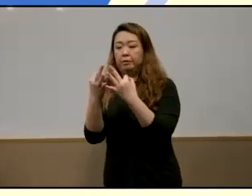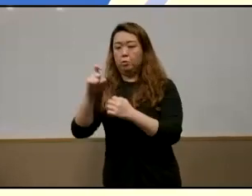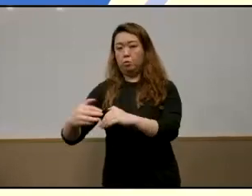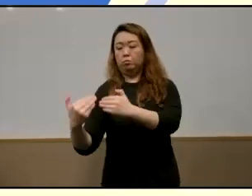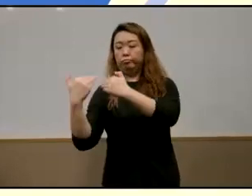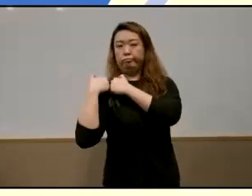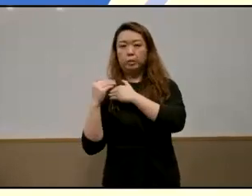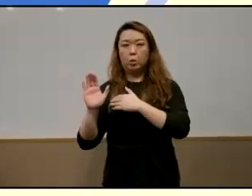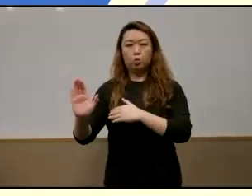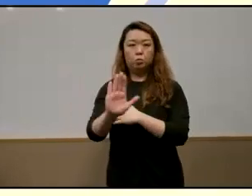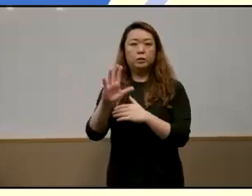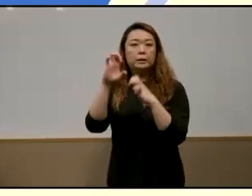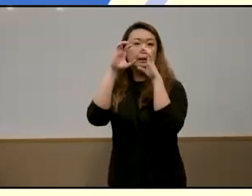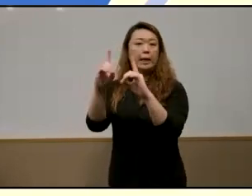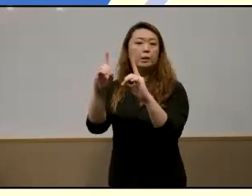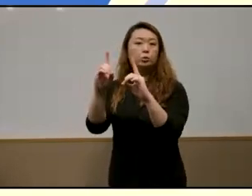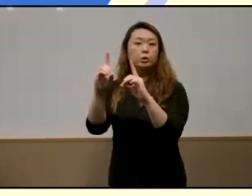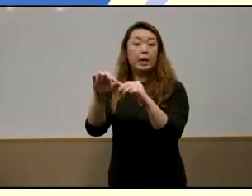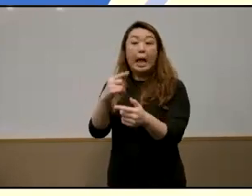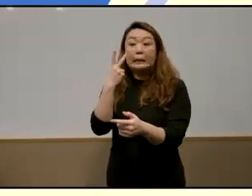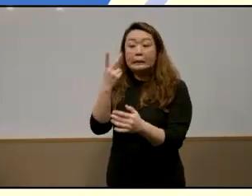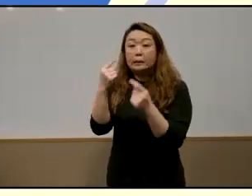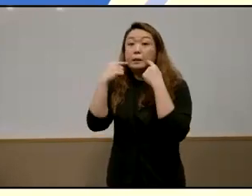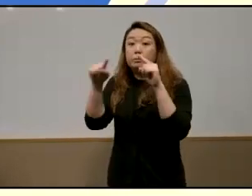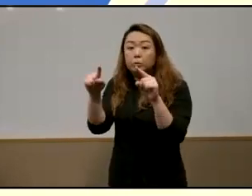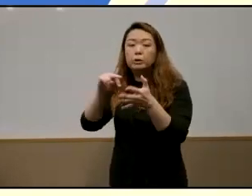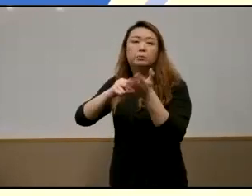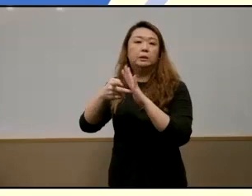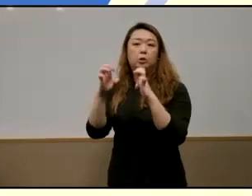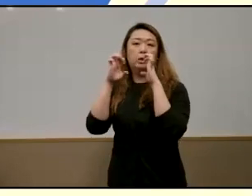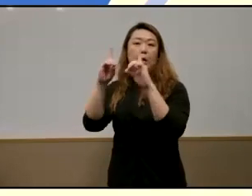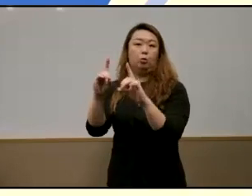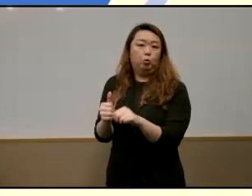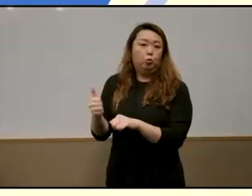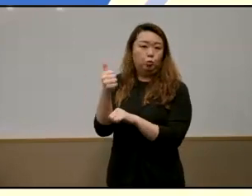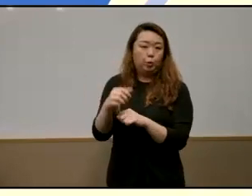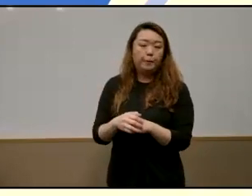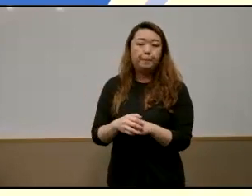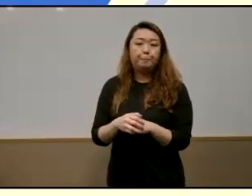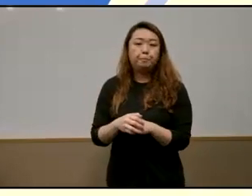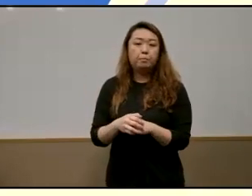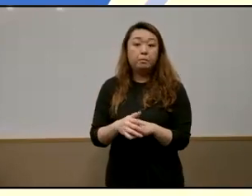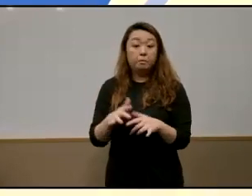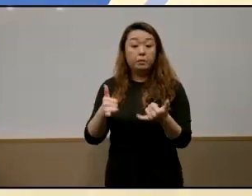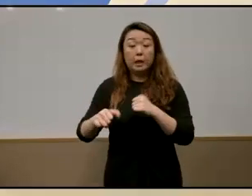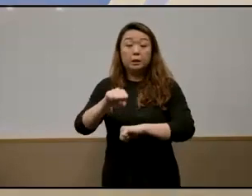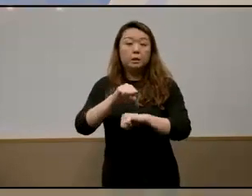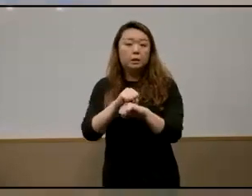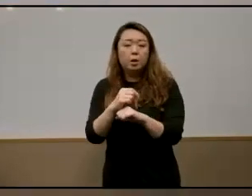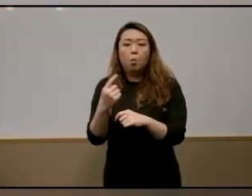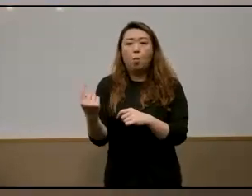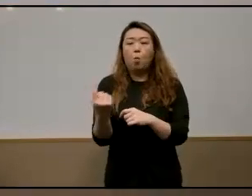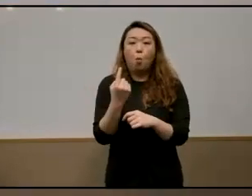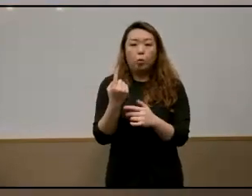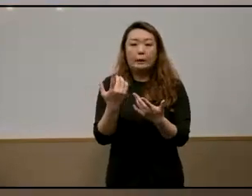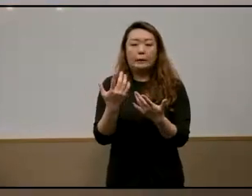for education and life success and the metaphor of leveling the playing field is a pervasive one in singapore right that is the state will